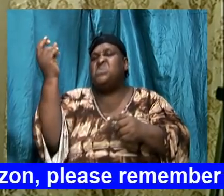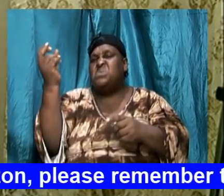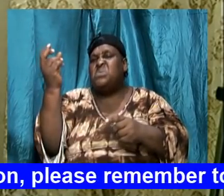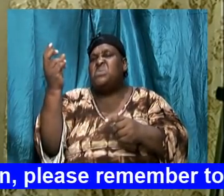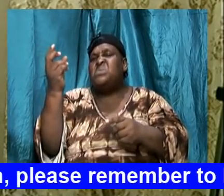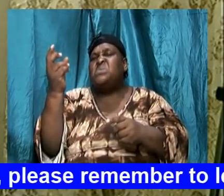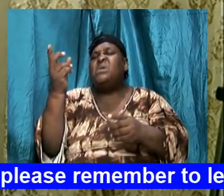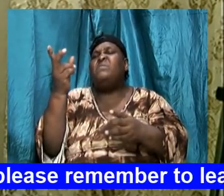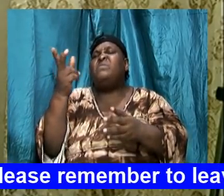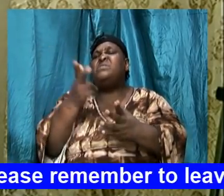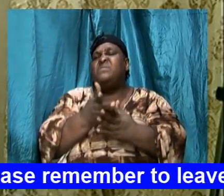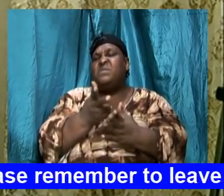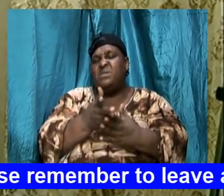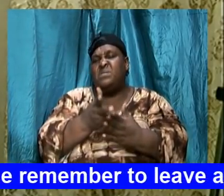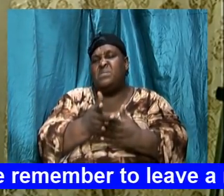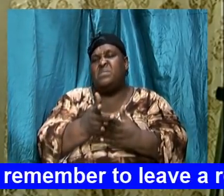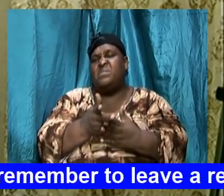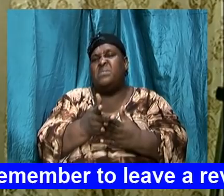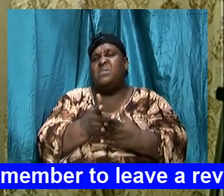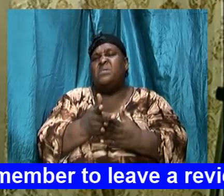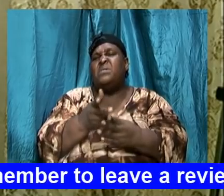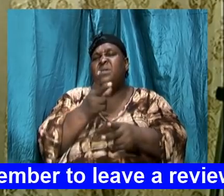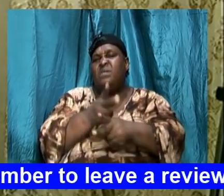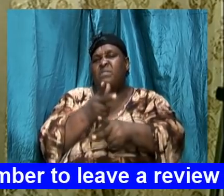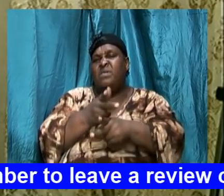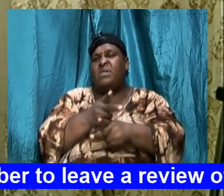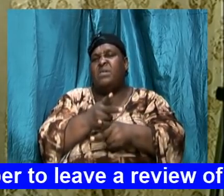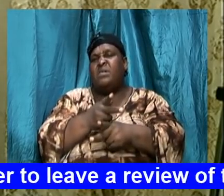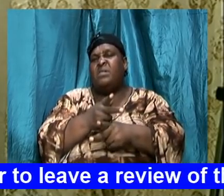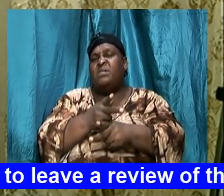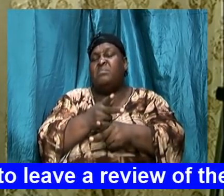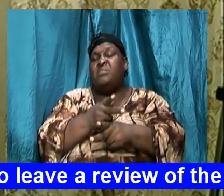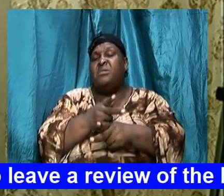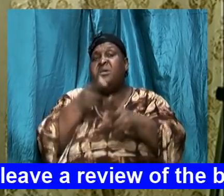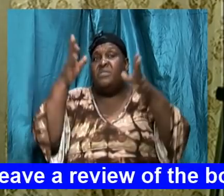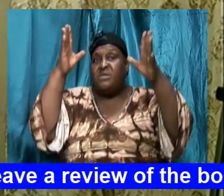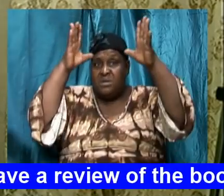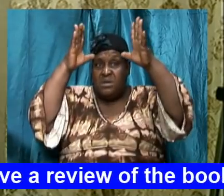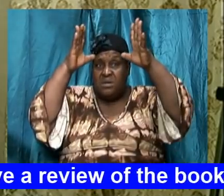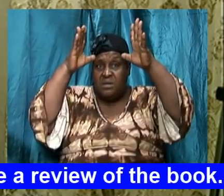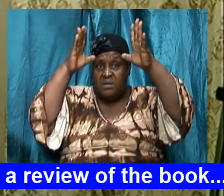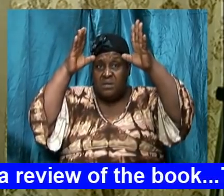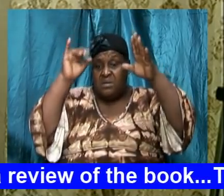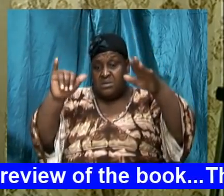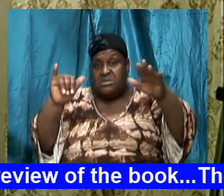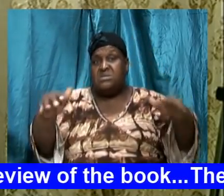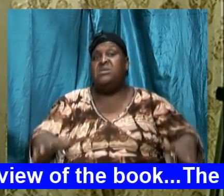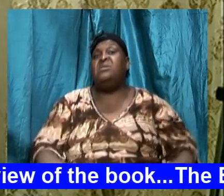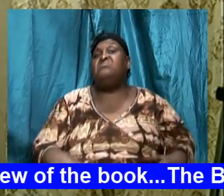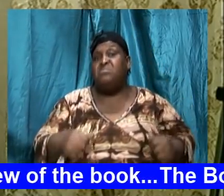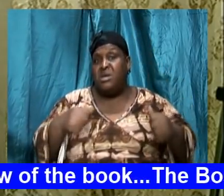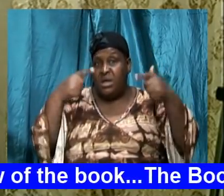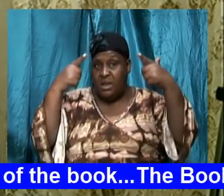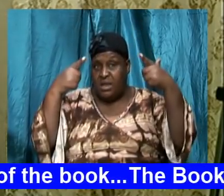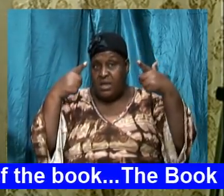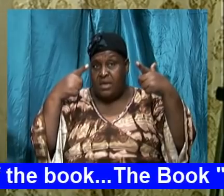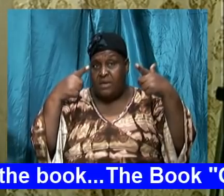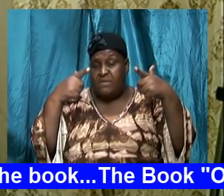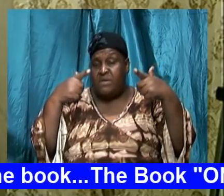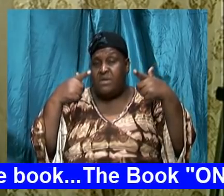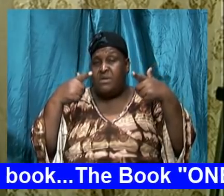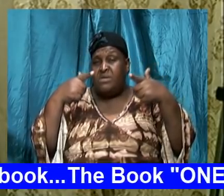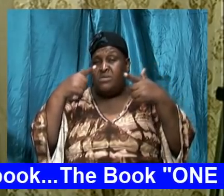was hit, didn't try to, was yet still alive. He realized he tied the feet